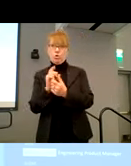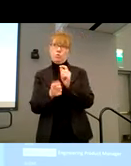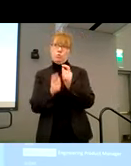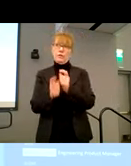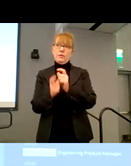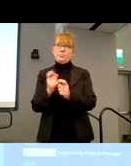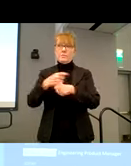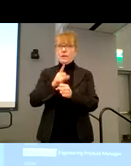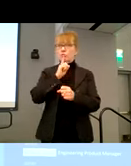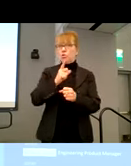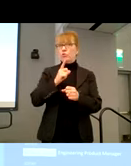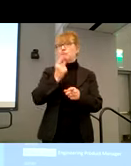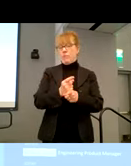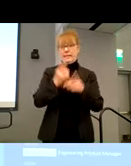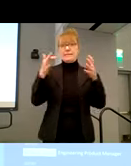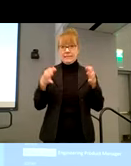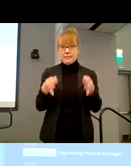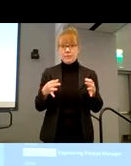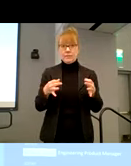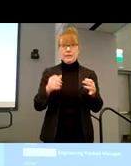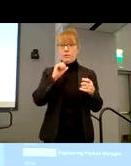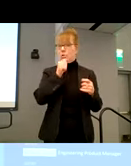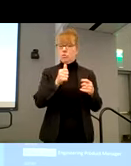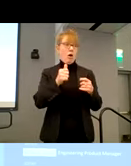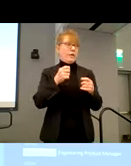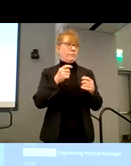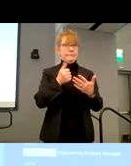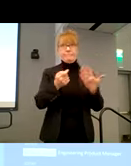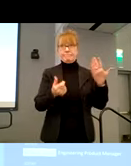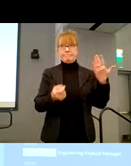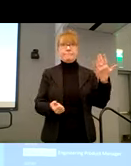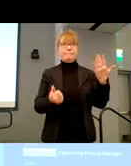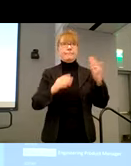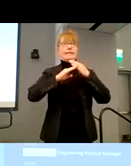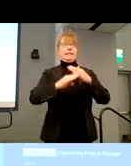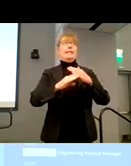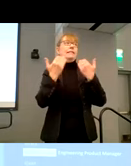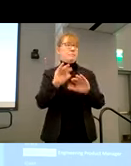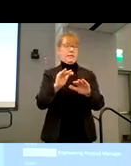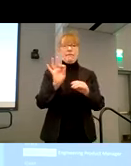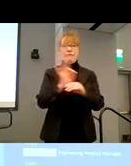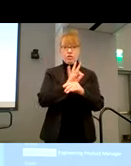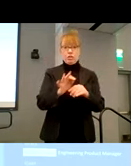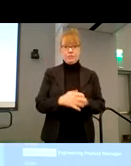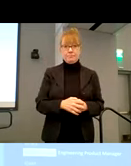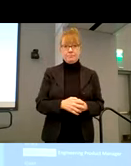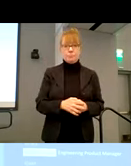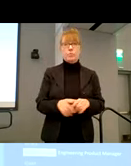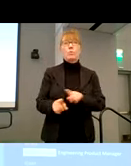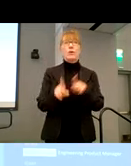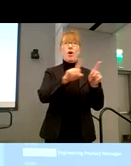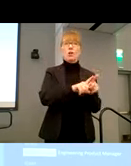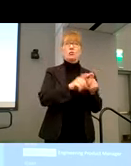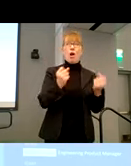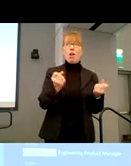making the right decisions and that we're not making assumptions. But also in that, what we also do is we do a lot of user studies